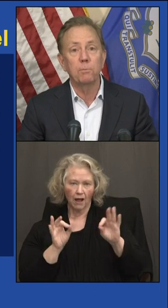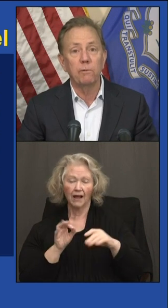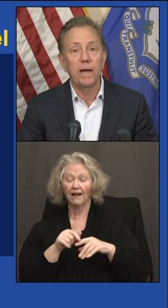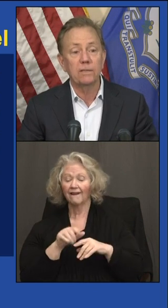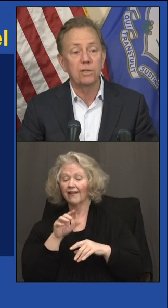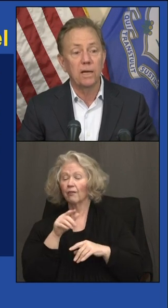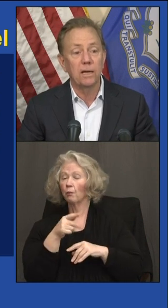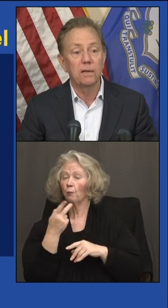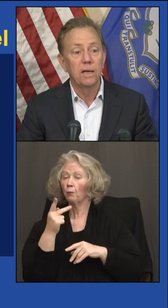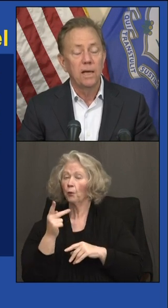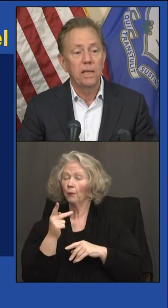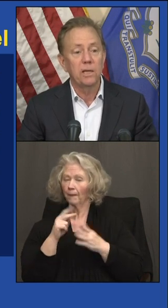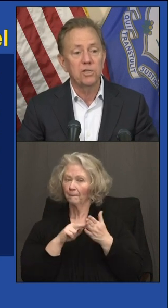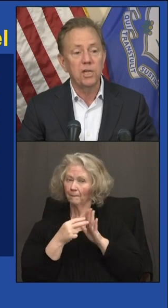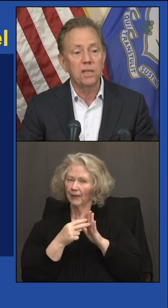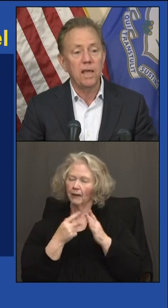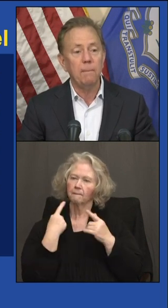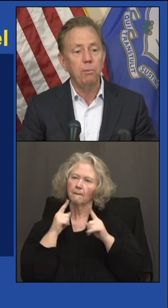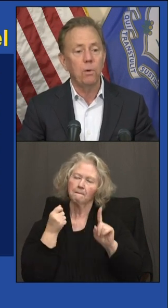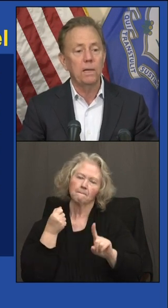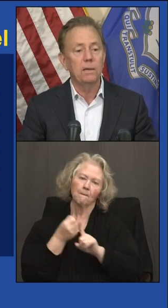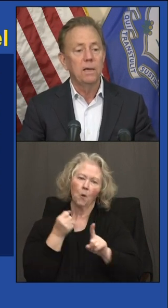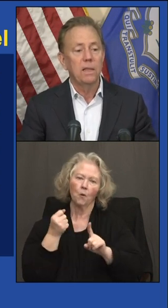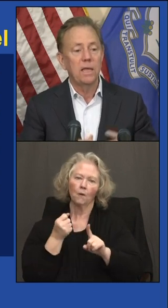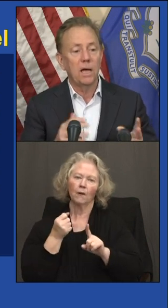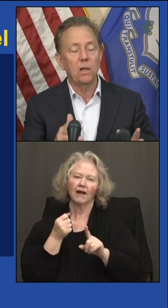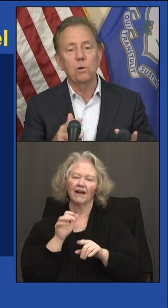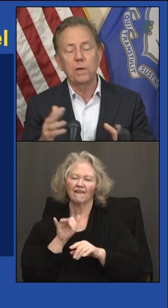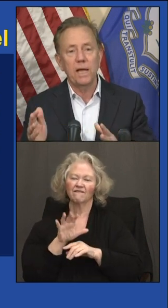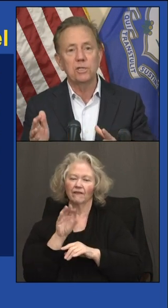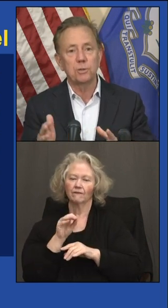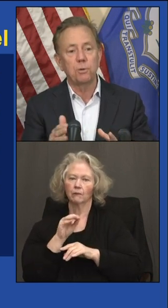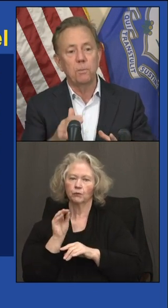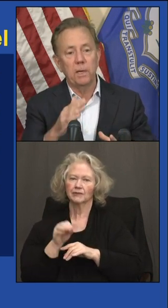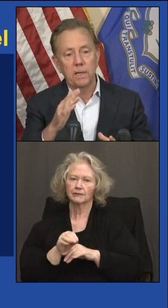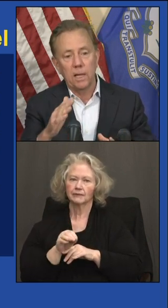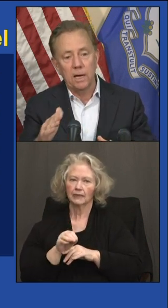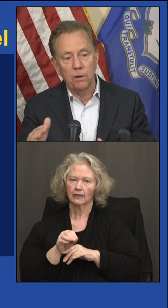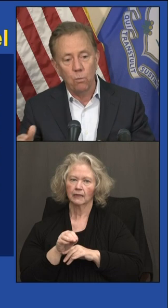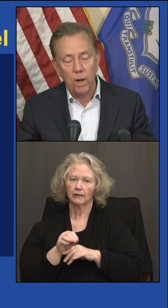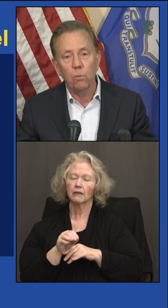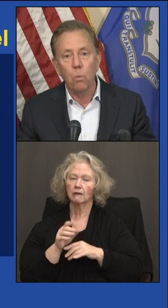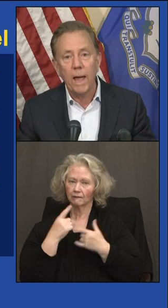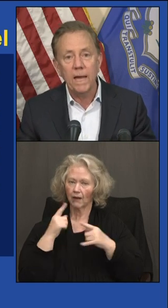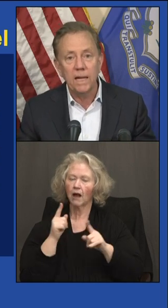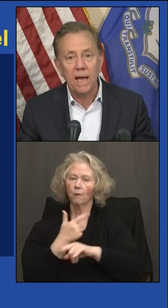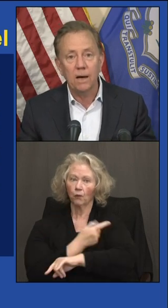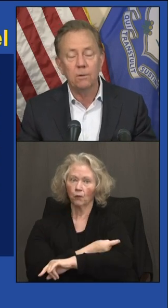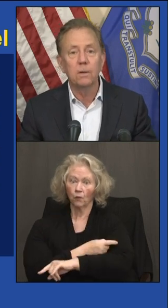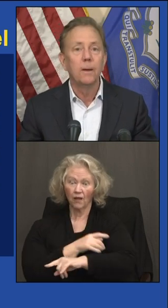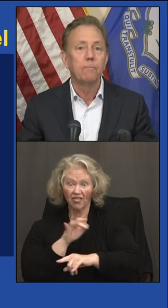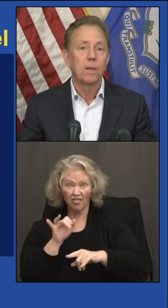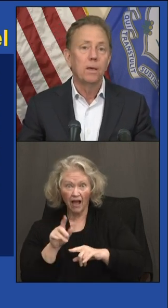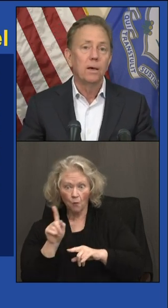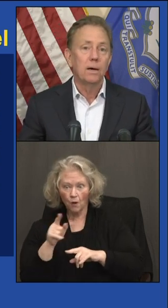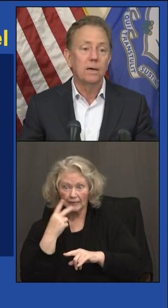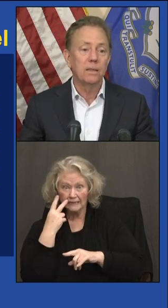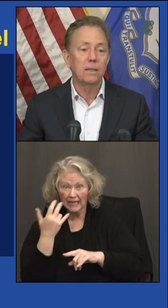of the people vaccinated. And you can see at that point, the yellow cases per million line went way down.